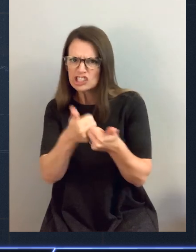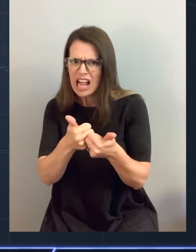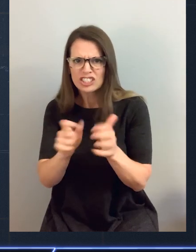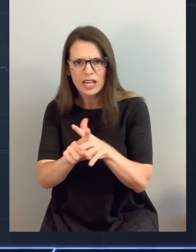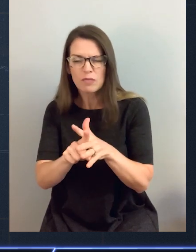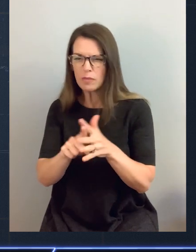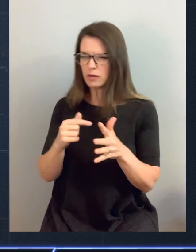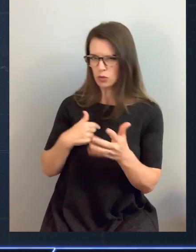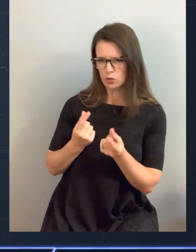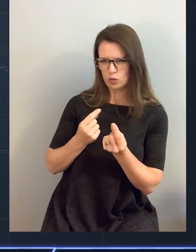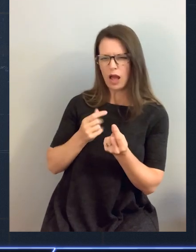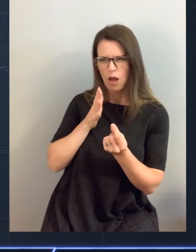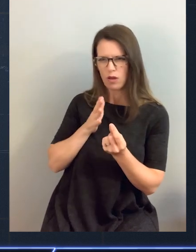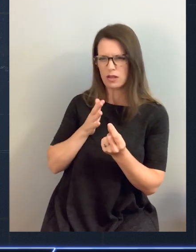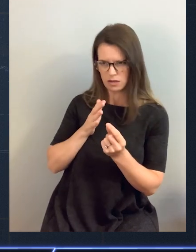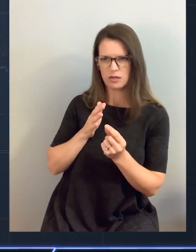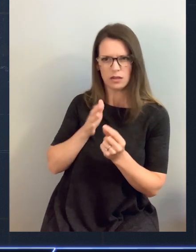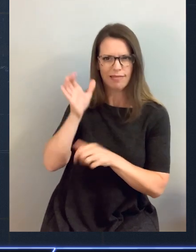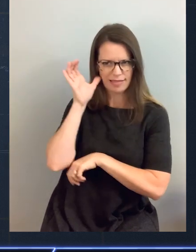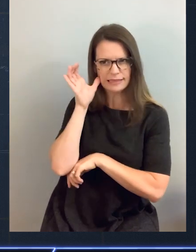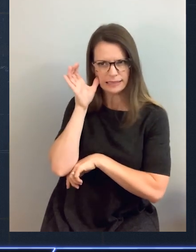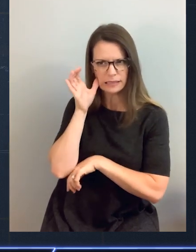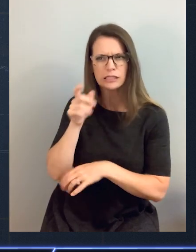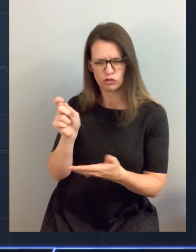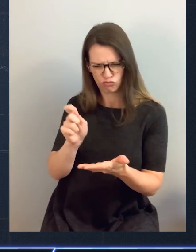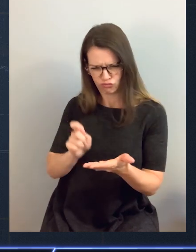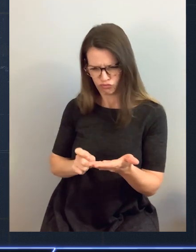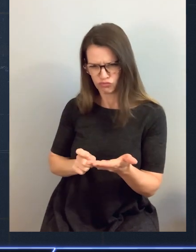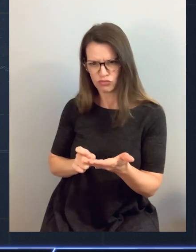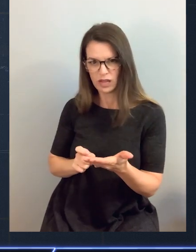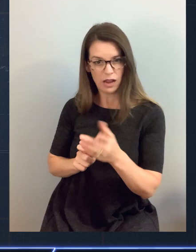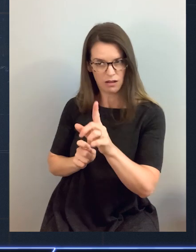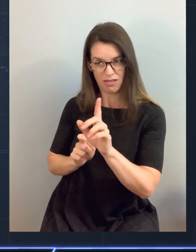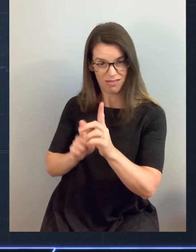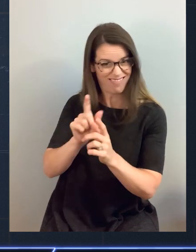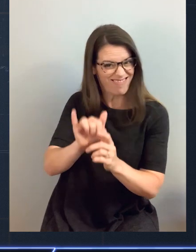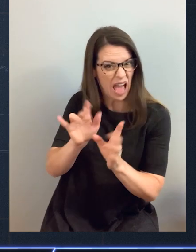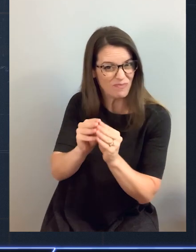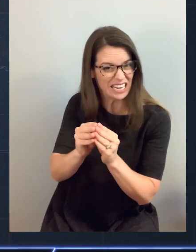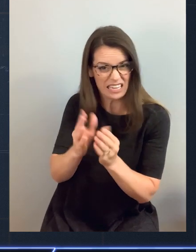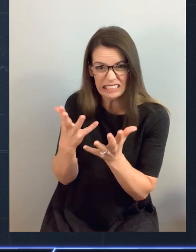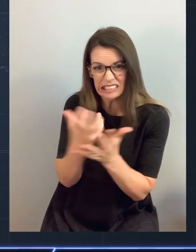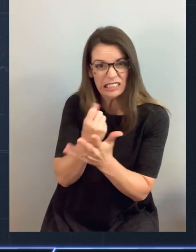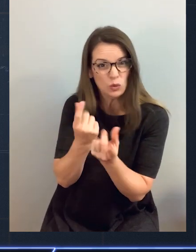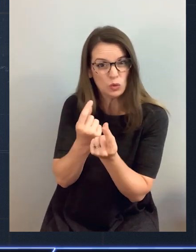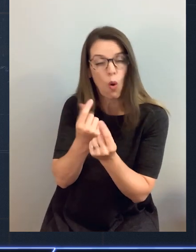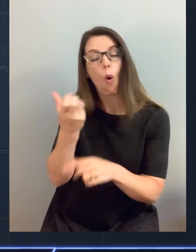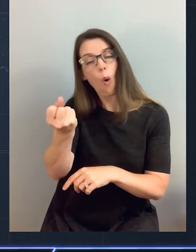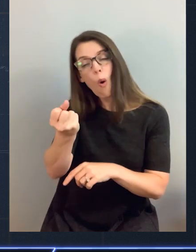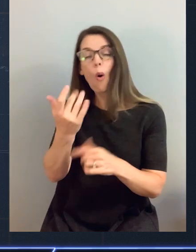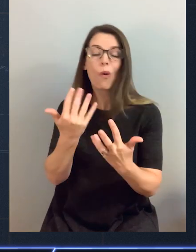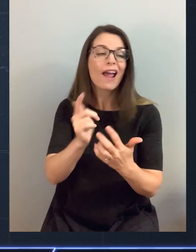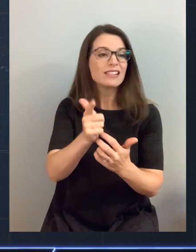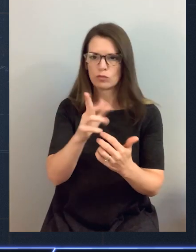I'll do my best to understand it. I'll write it up and right there, right in the meeting, I'll take a tiny timeout. I'll email that